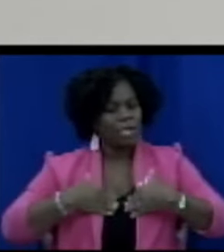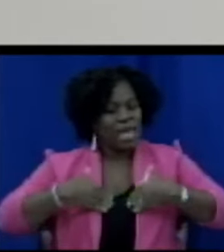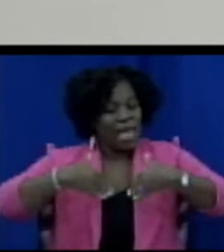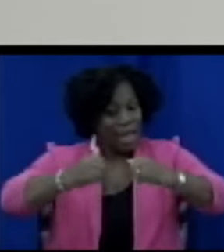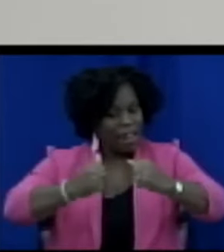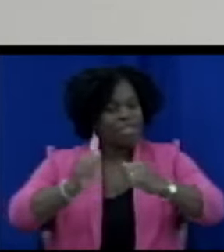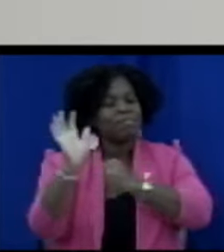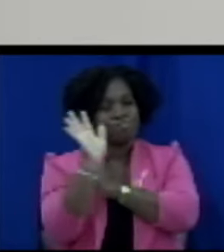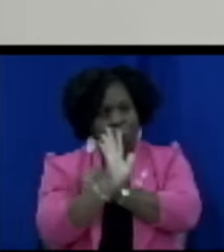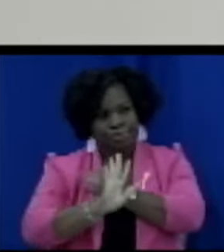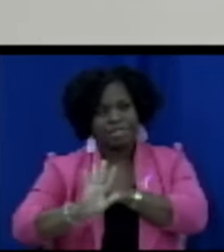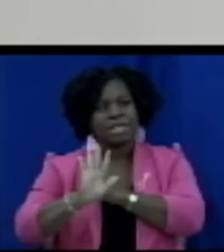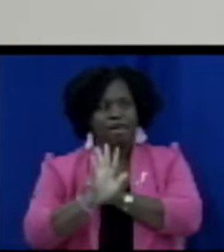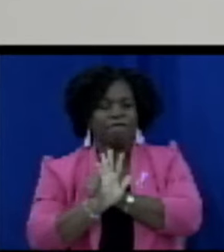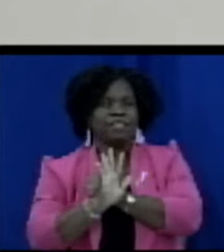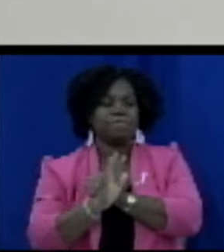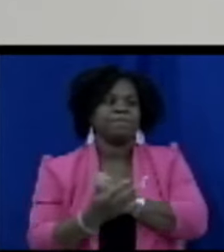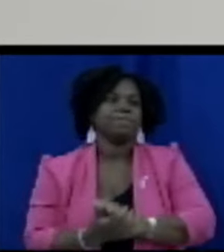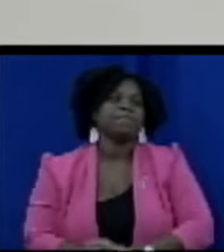now